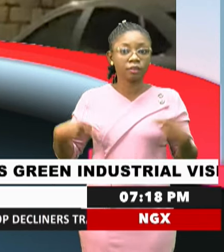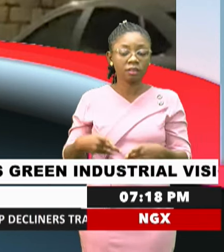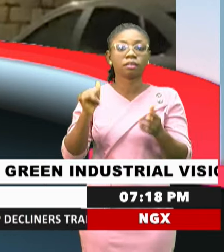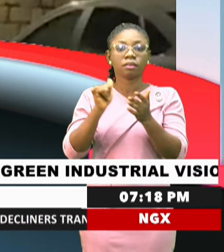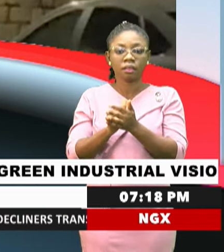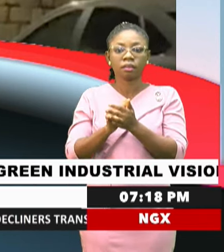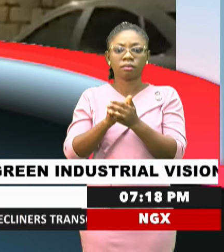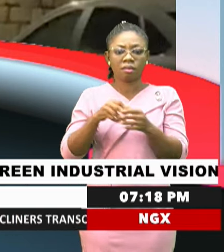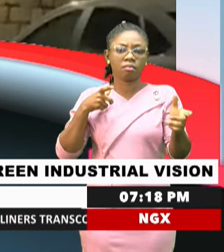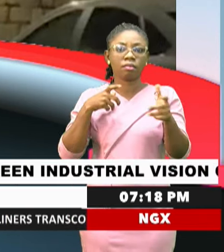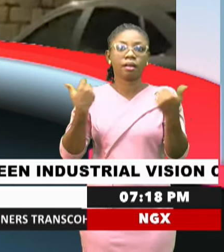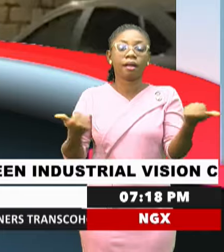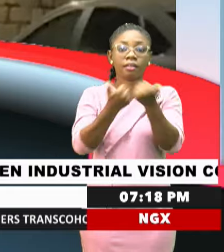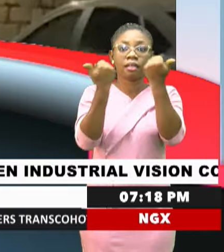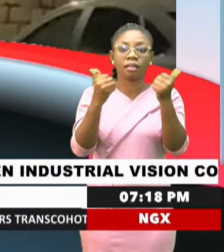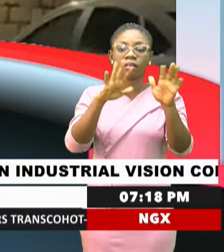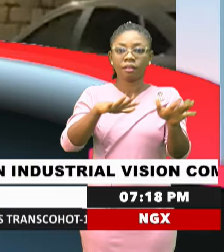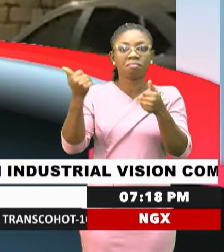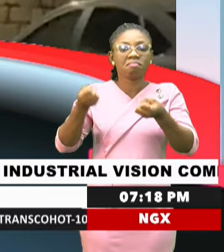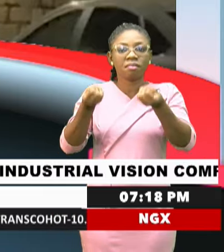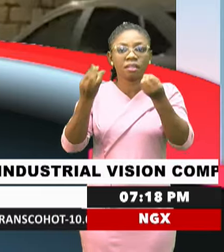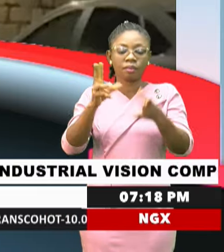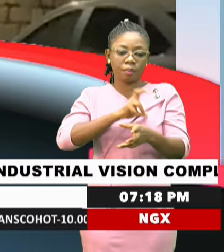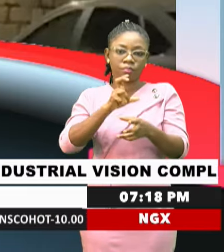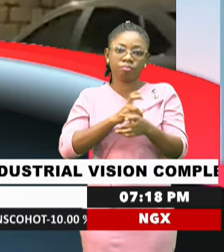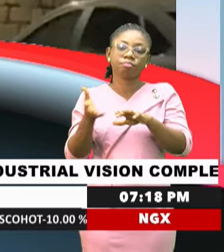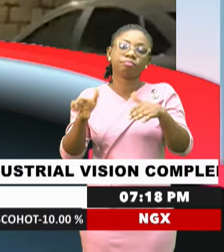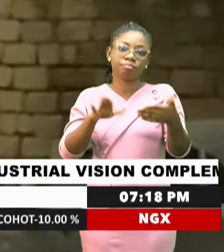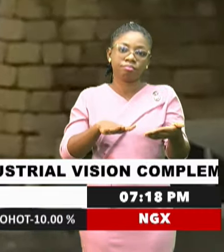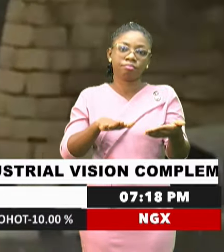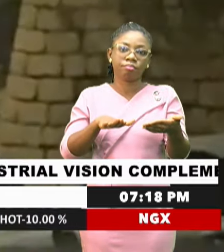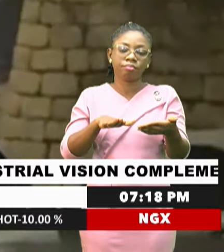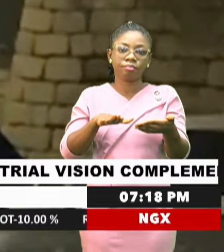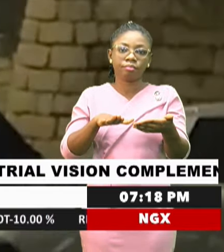police officers and several civilians dead. Comfort Fashion tells us more.